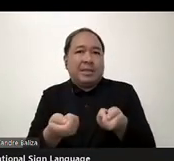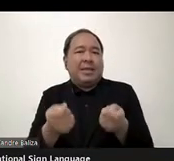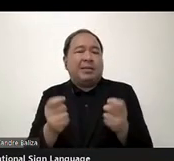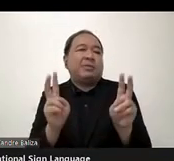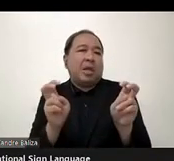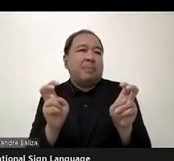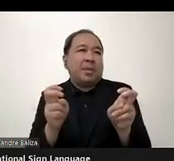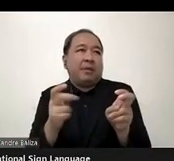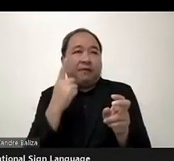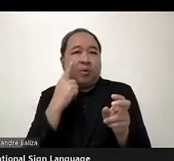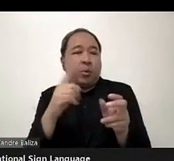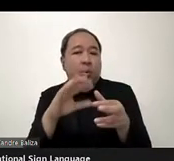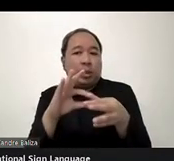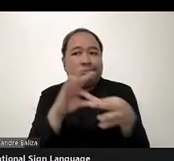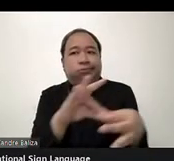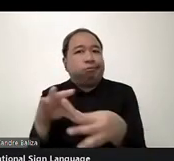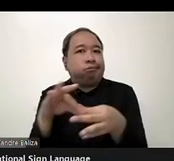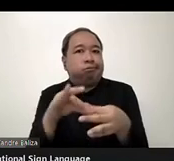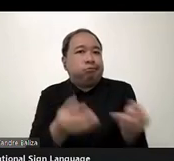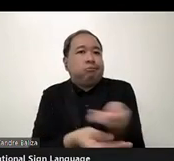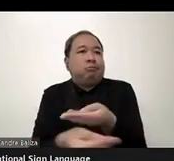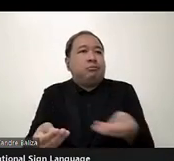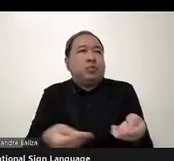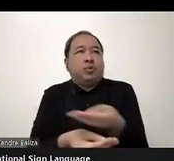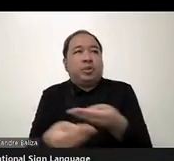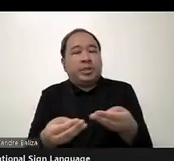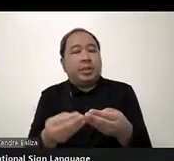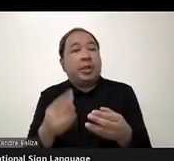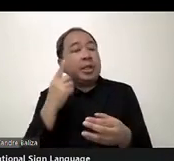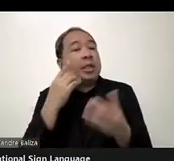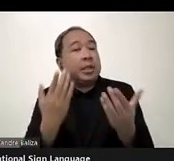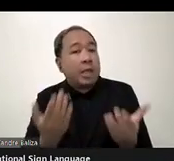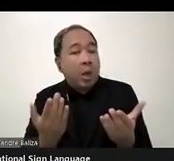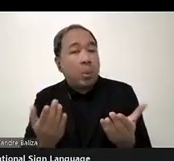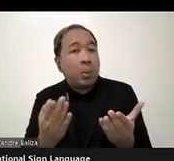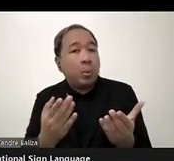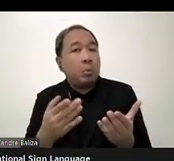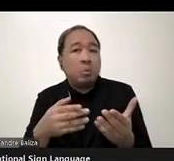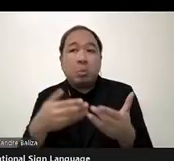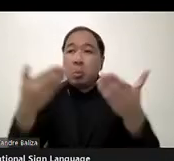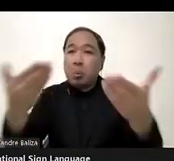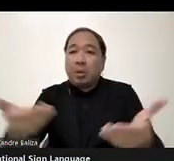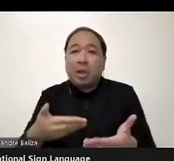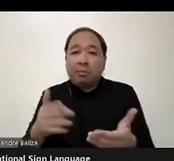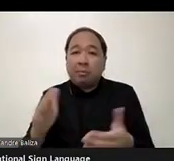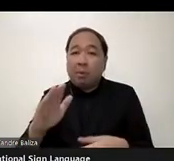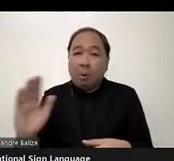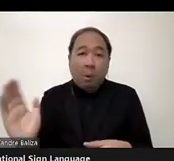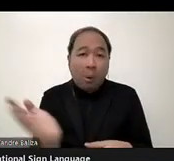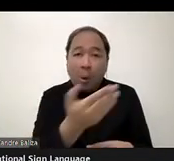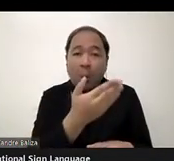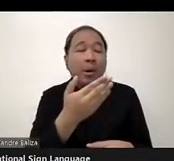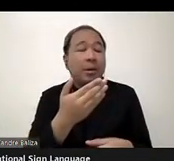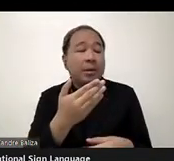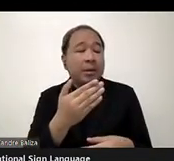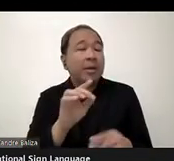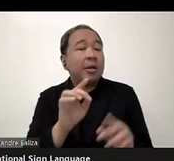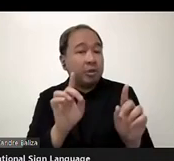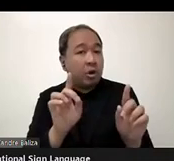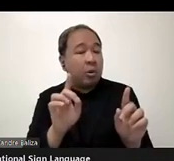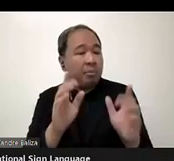we want to have and be welcome and open to everyone. But and so therefore we we